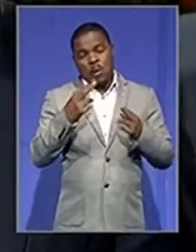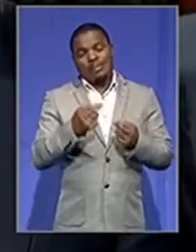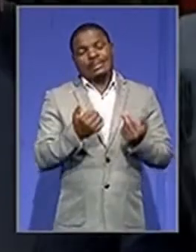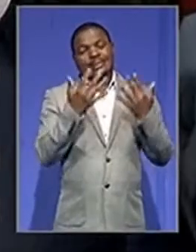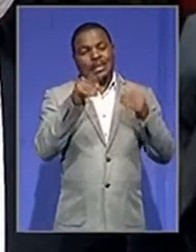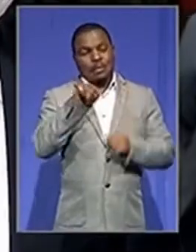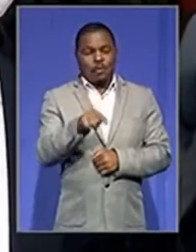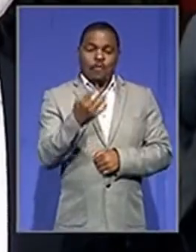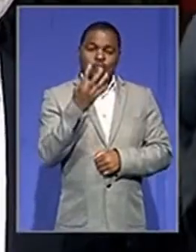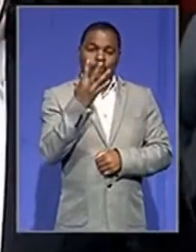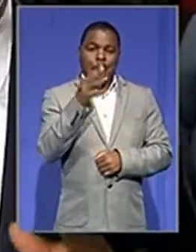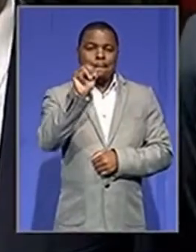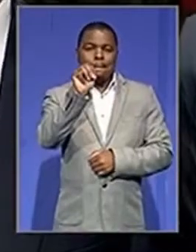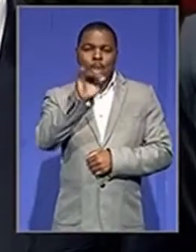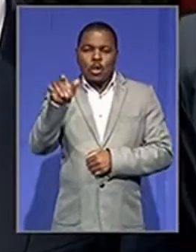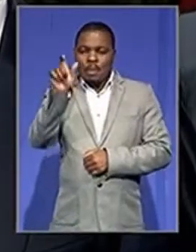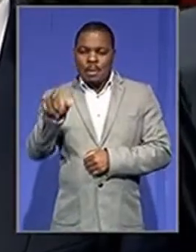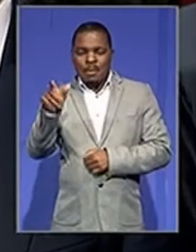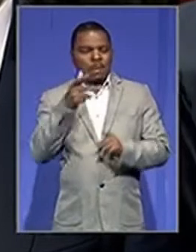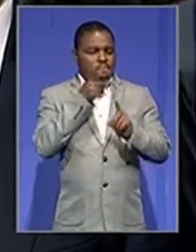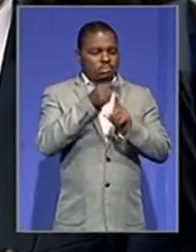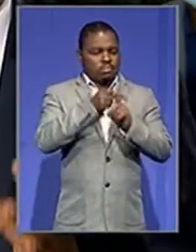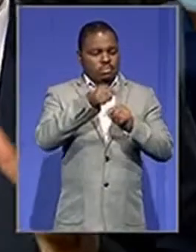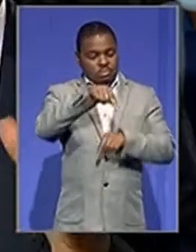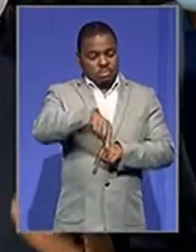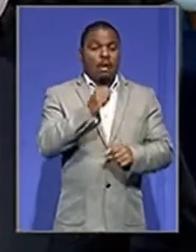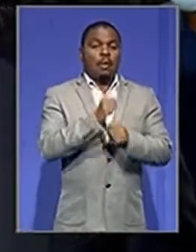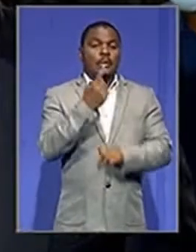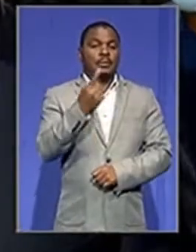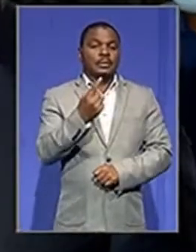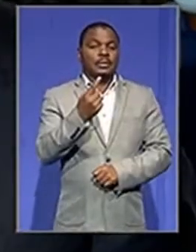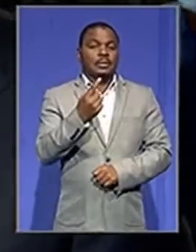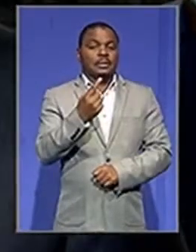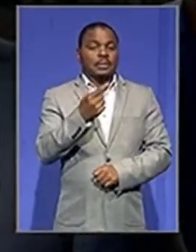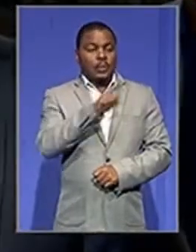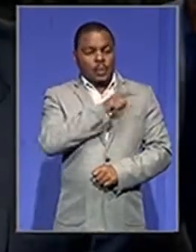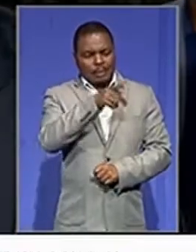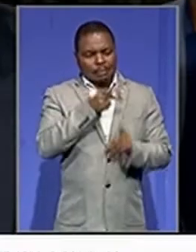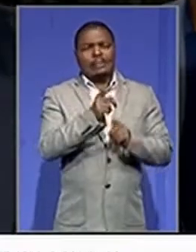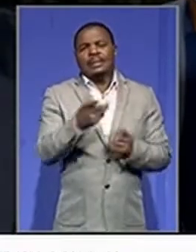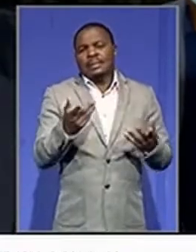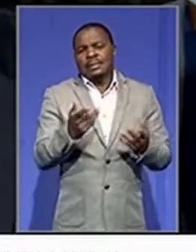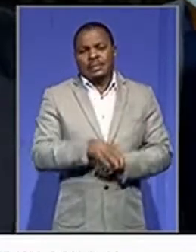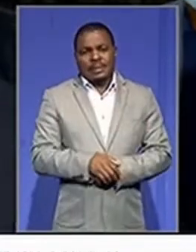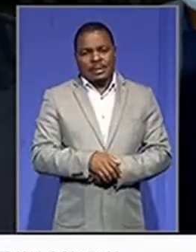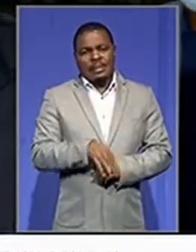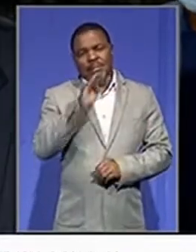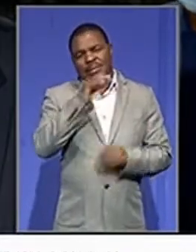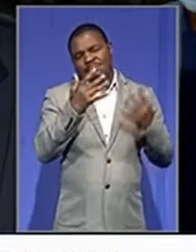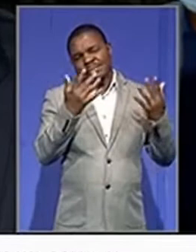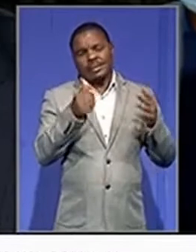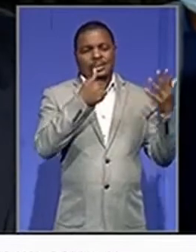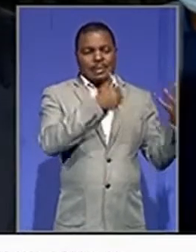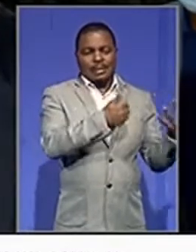.4 million people in our province who need to be vaccinated. That is 67